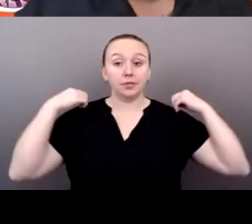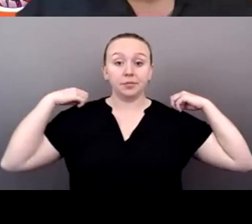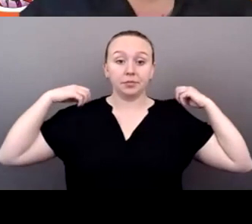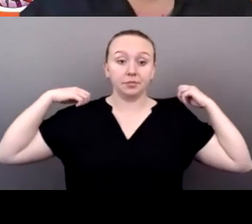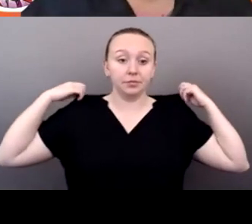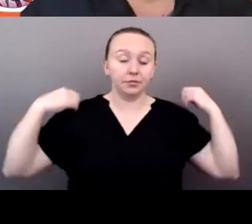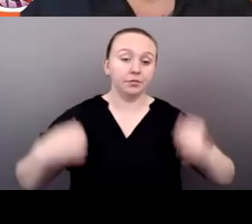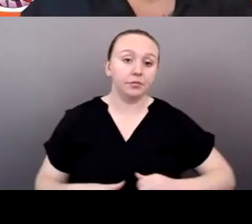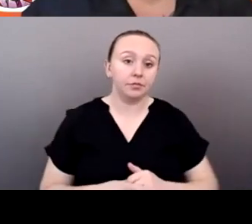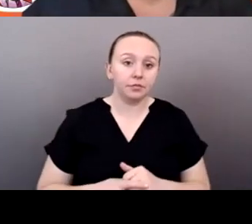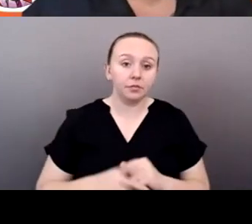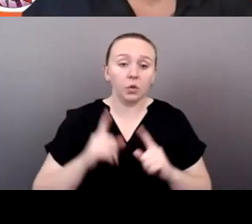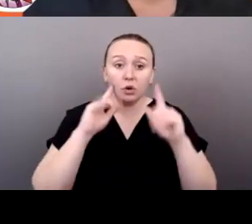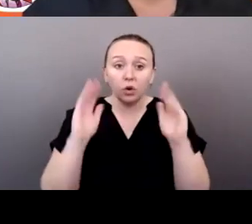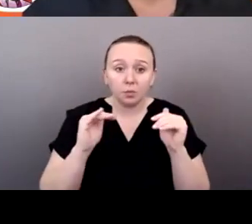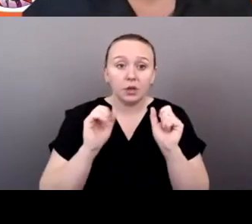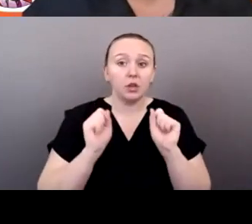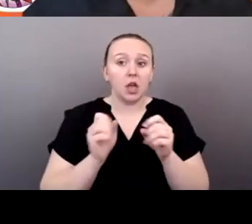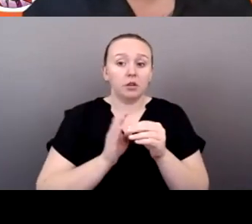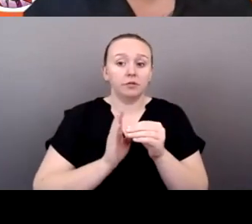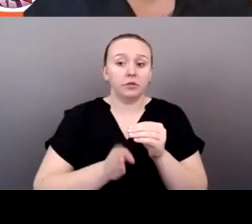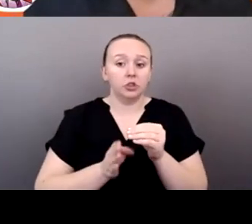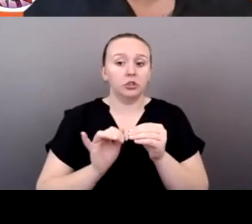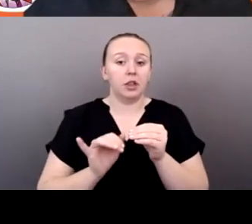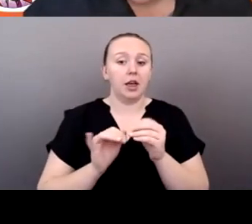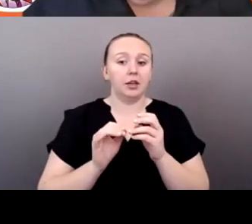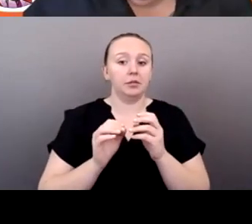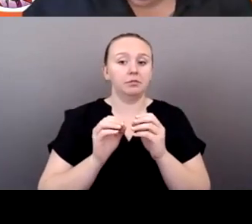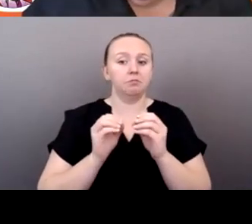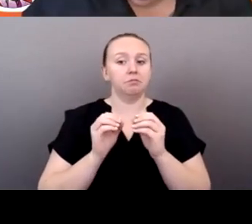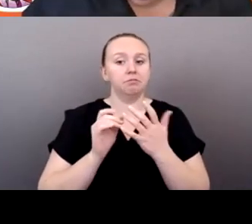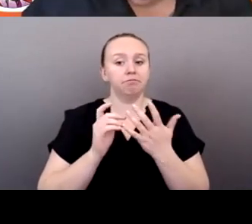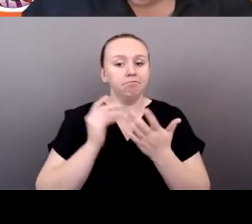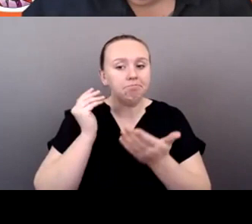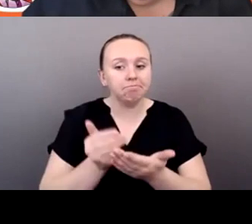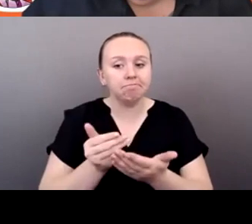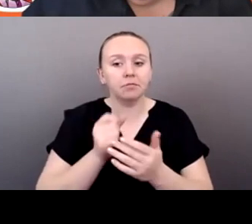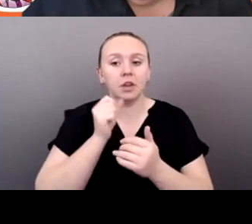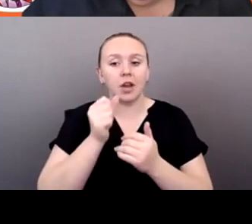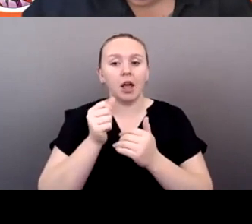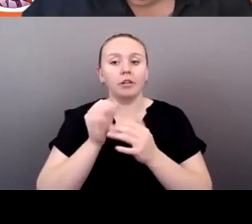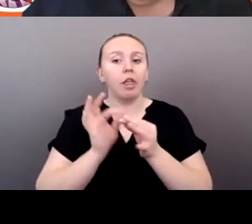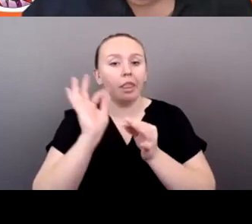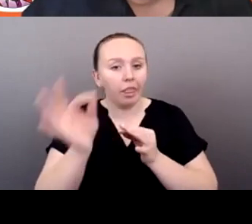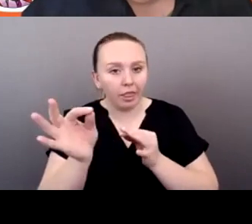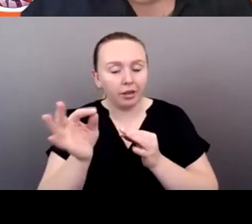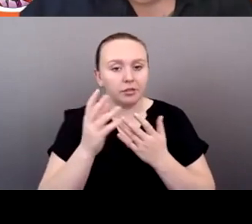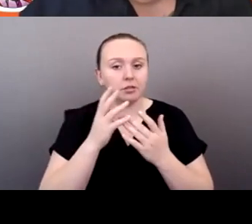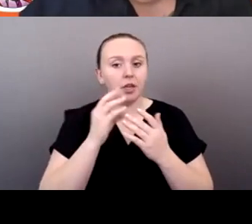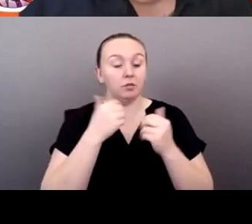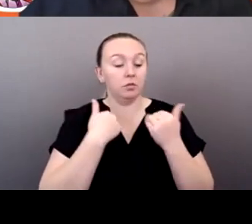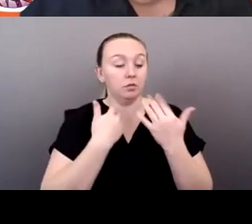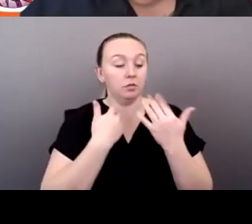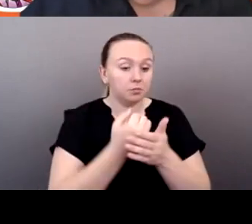we're hoping that we can get that done, uh, sooner rather than later, and that we can be in the schools and, you know, uh, working, uh,